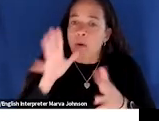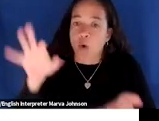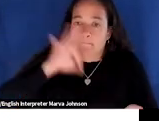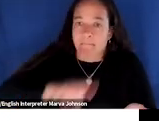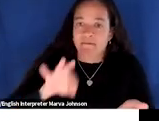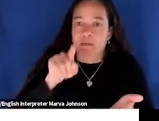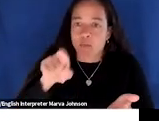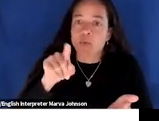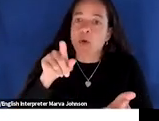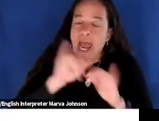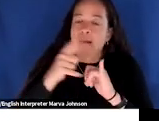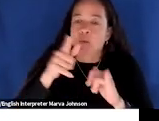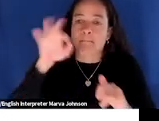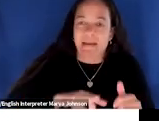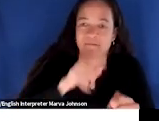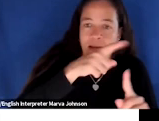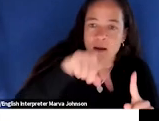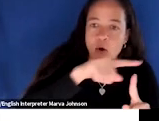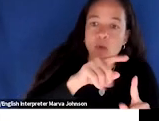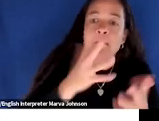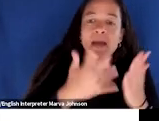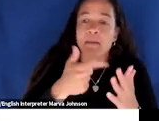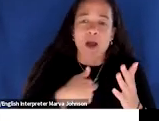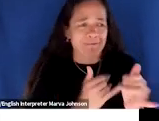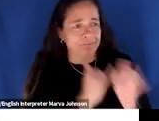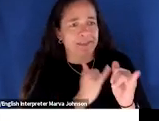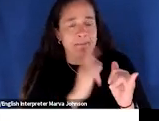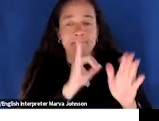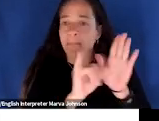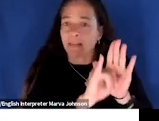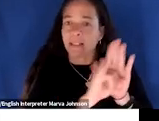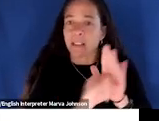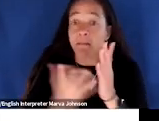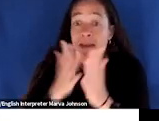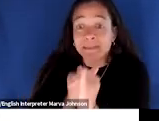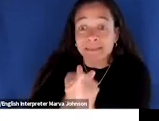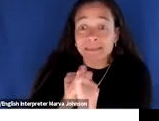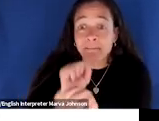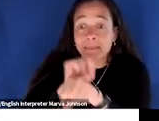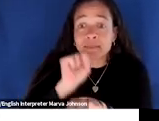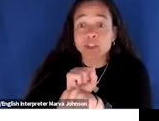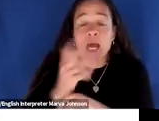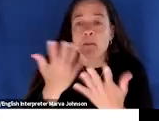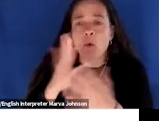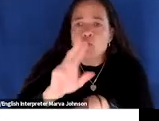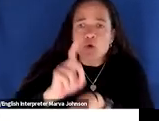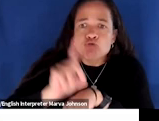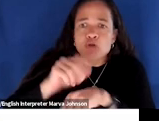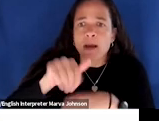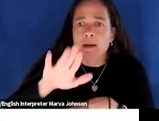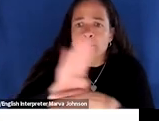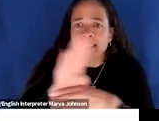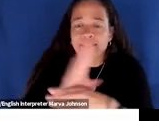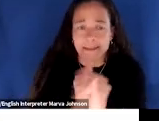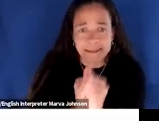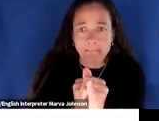them and we do that by organizing ourselves around maybe a shared identity could be a job that you do the role that you play inside of your organization or it might be the issues